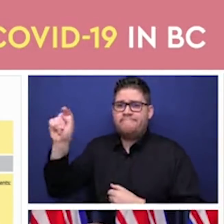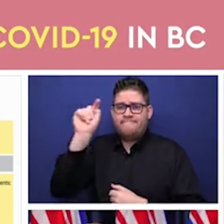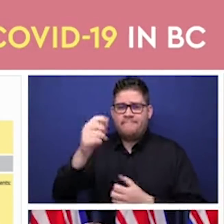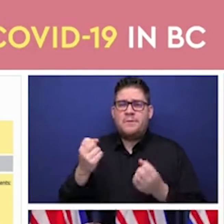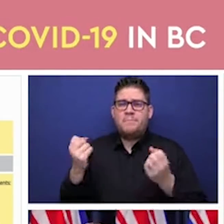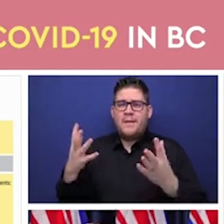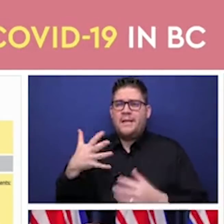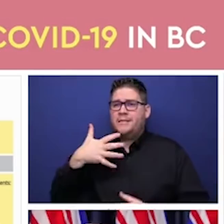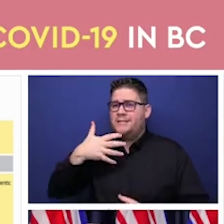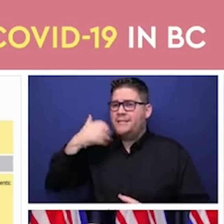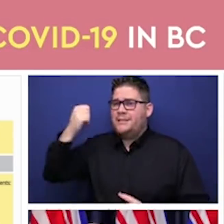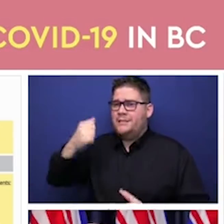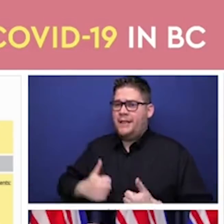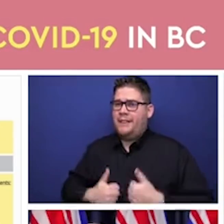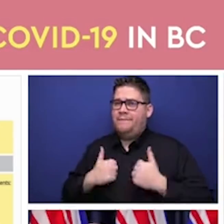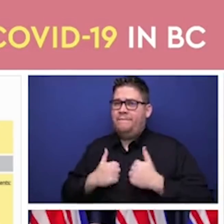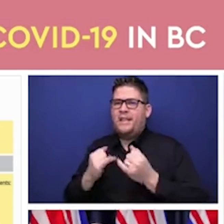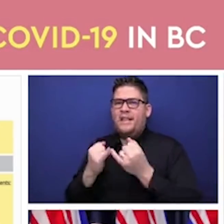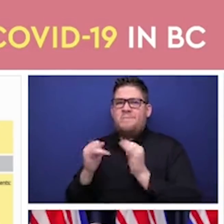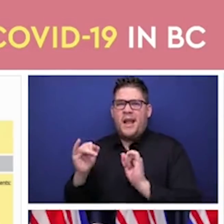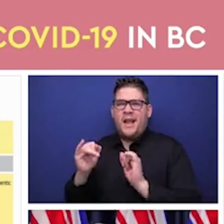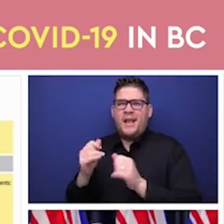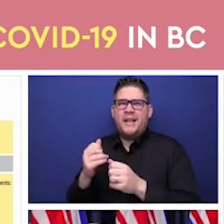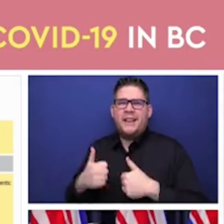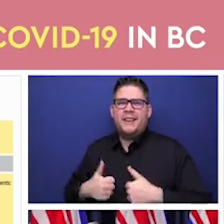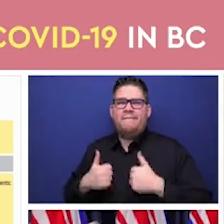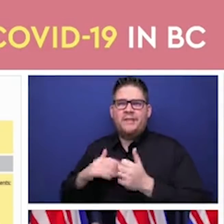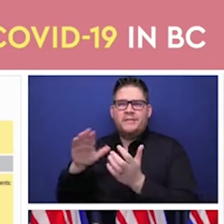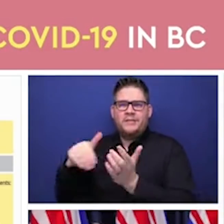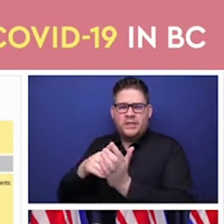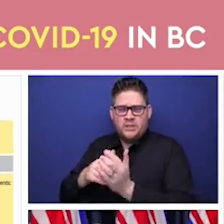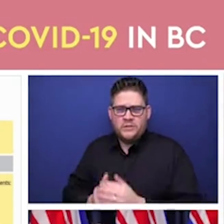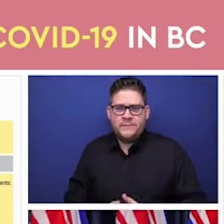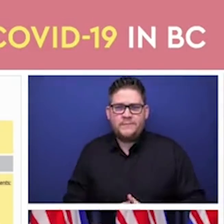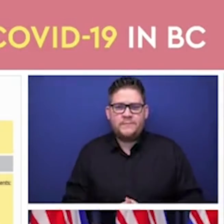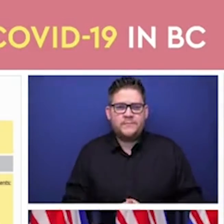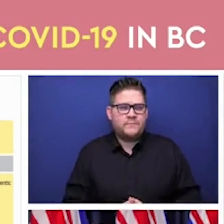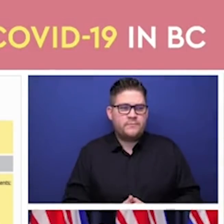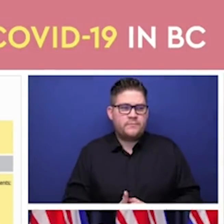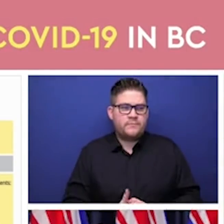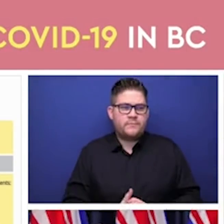will continue on our community and our broader hospital staff